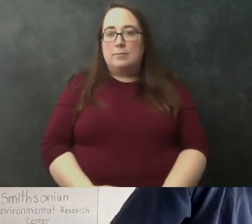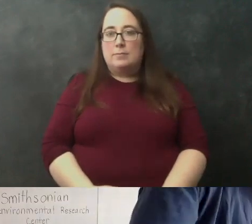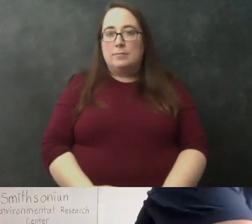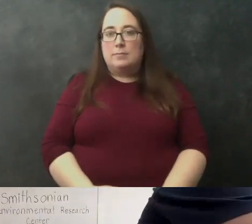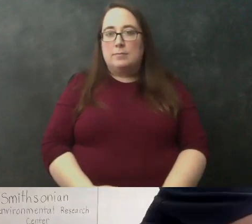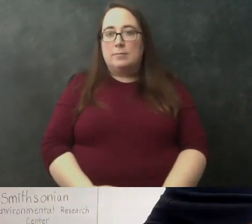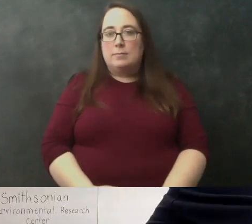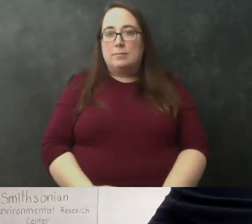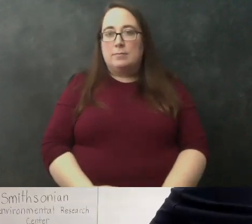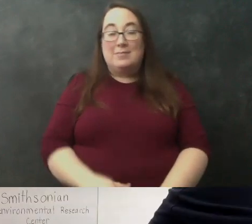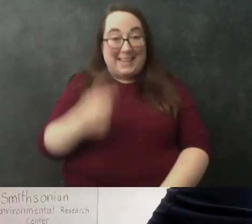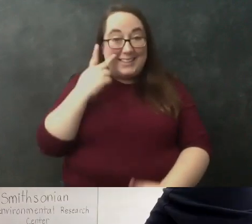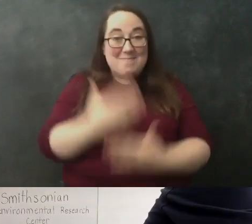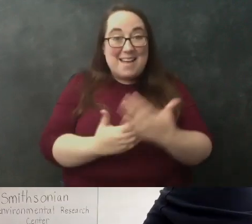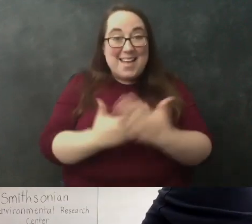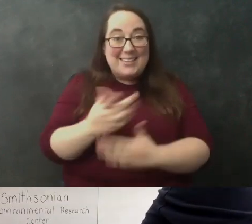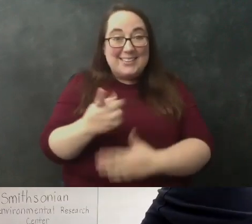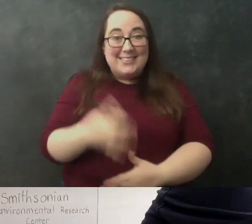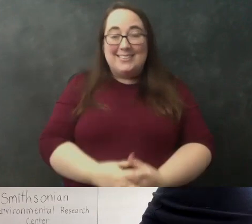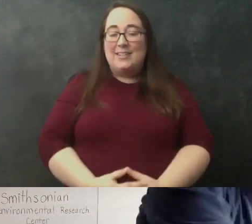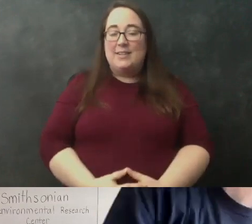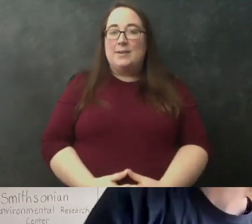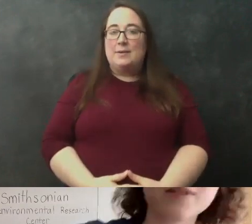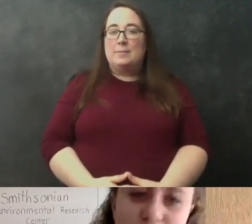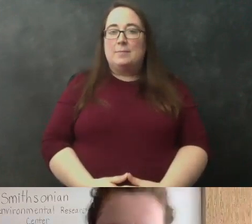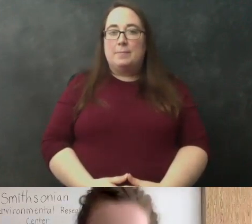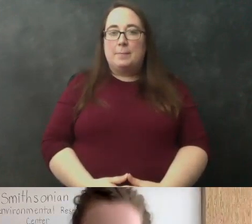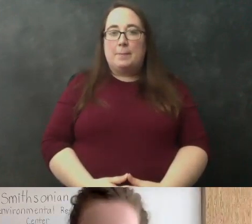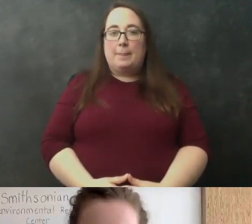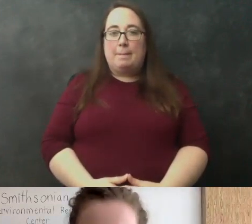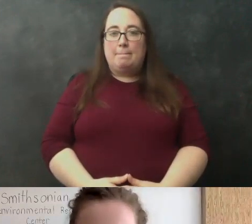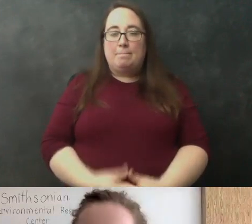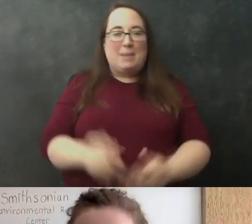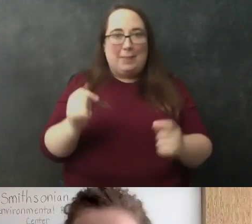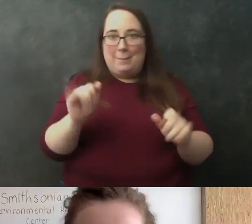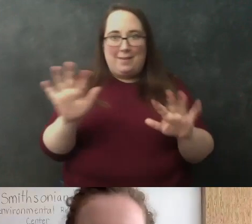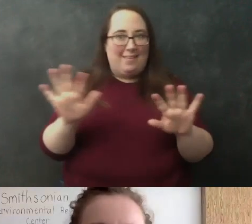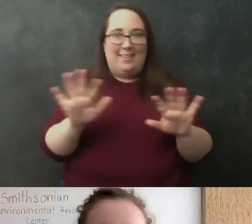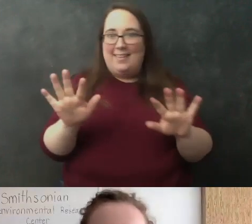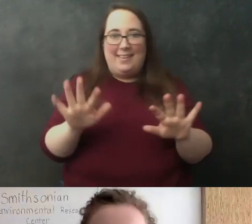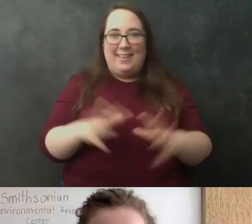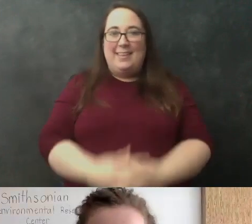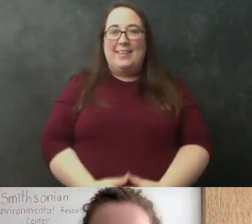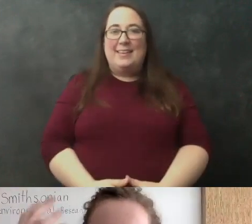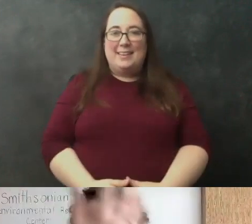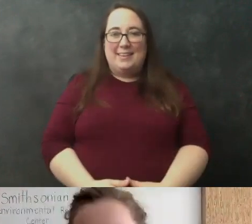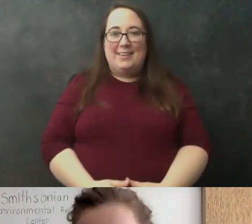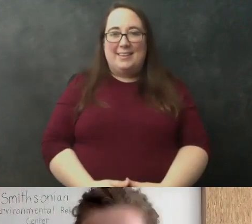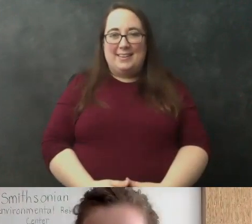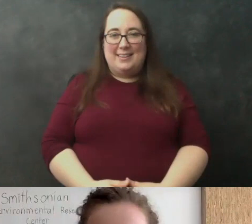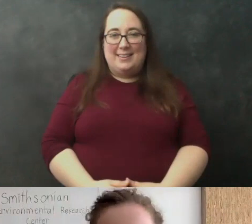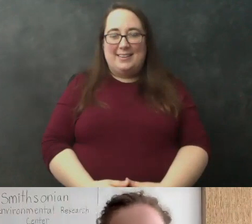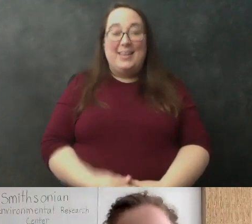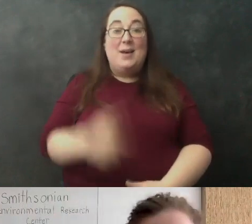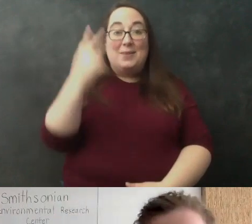you can all see my hand i know this this can be a little jarring so i've got two cameras on one's on